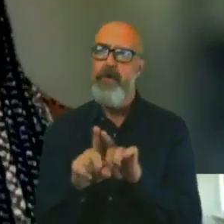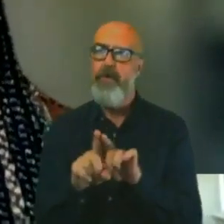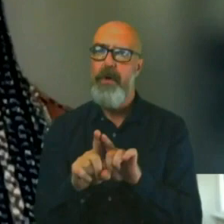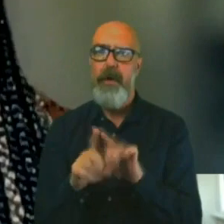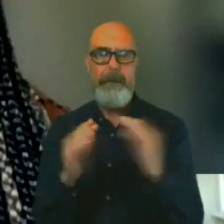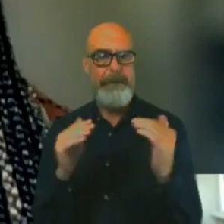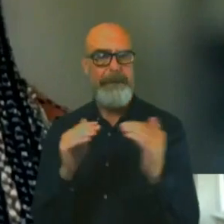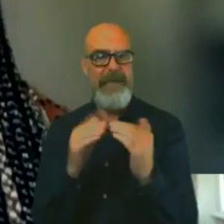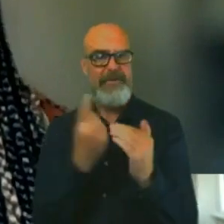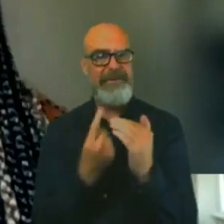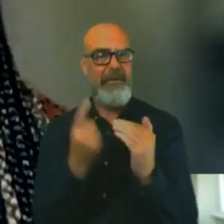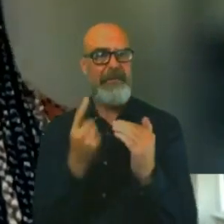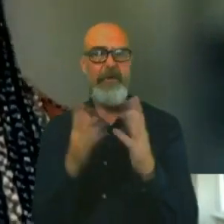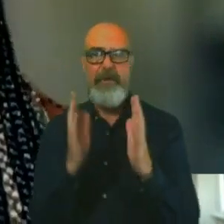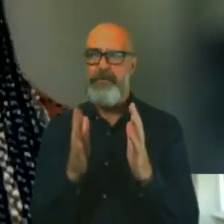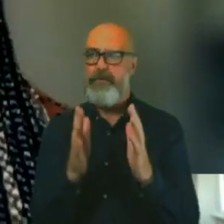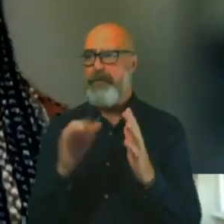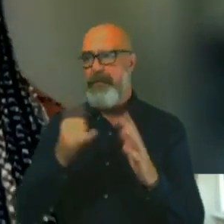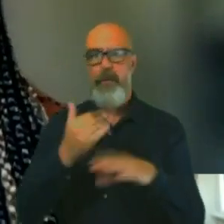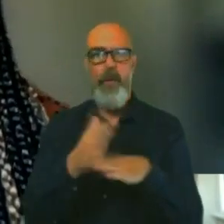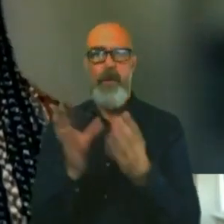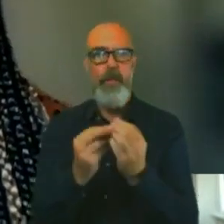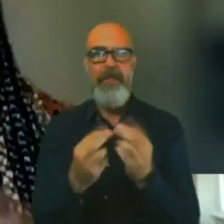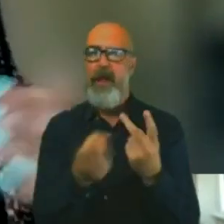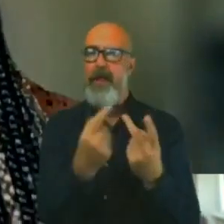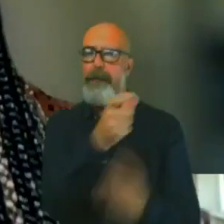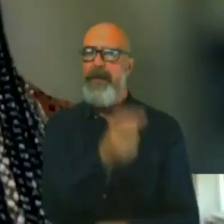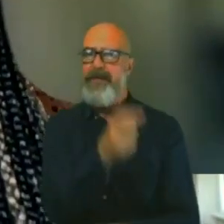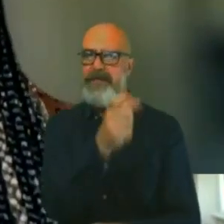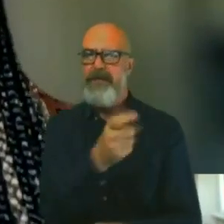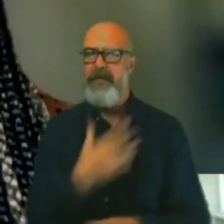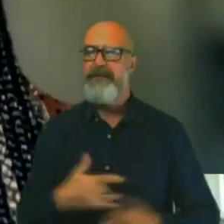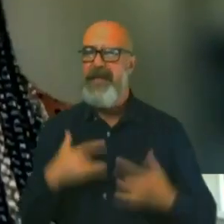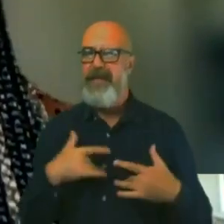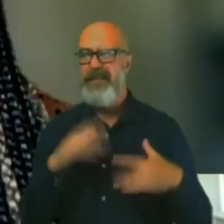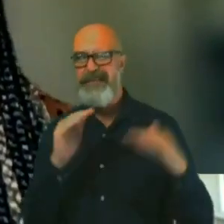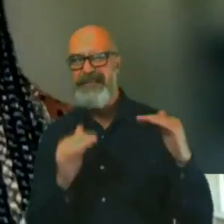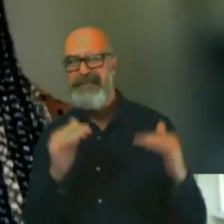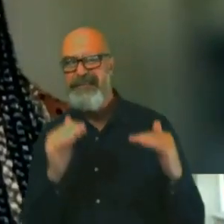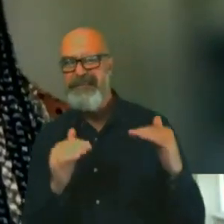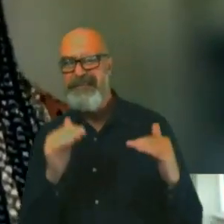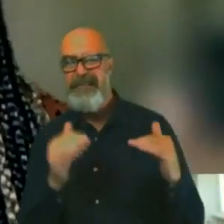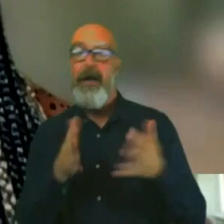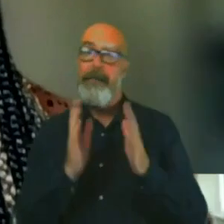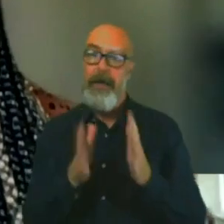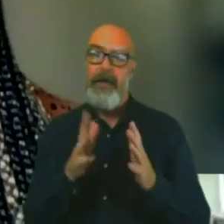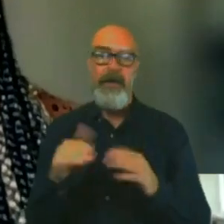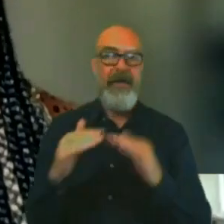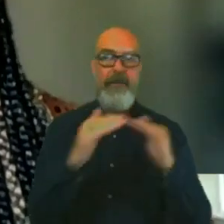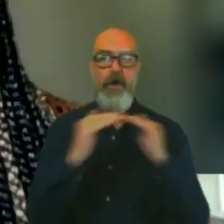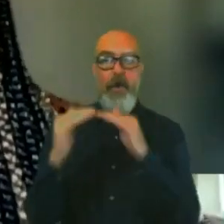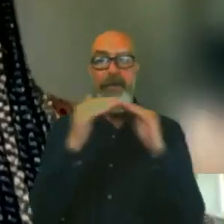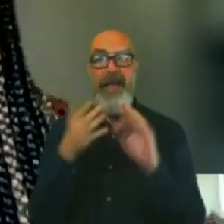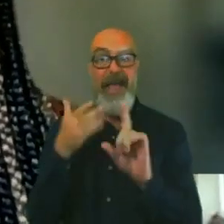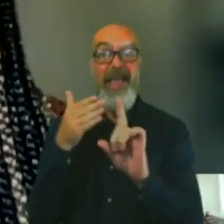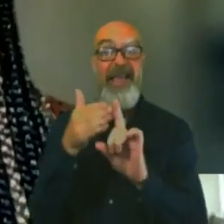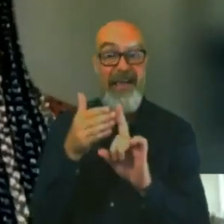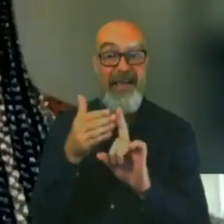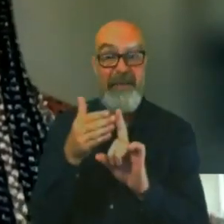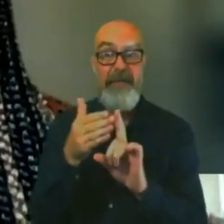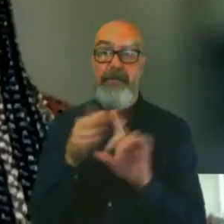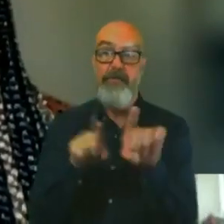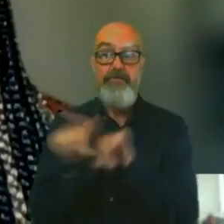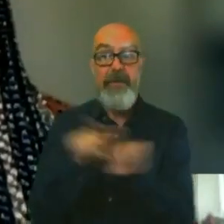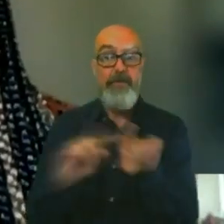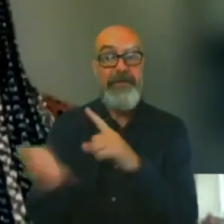you might have to work with someone that don't really like. But at the end of the day, we are working towards something that we both need to achieve. And that's what we need to kind of